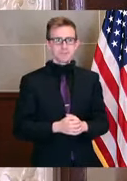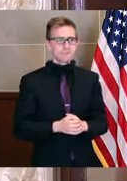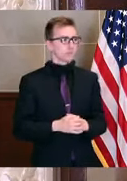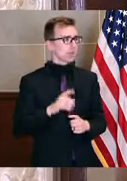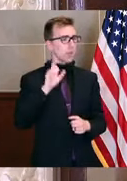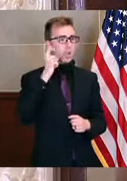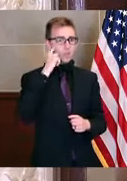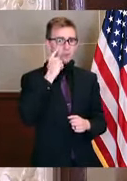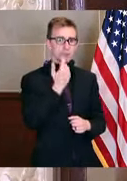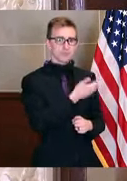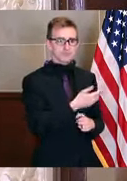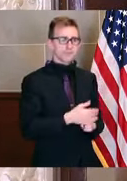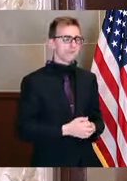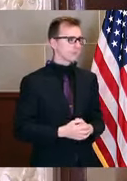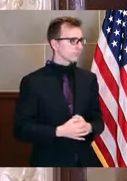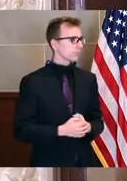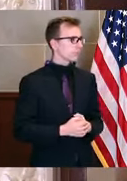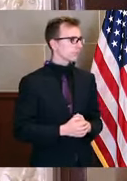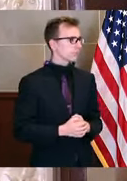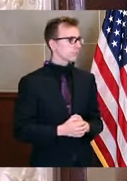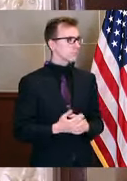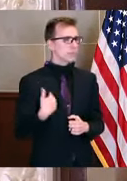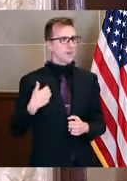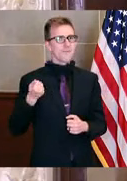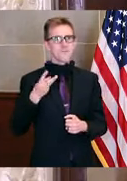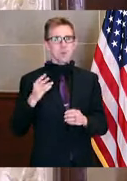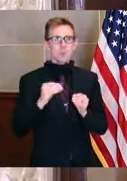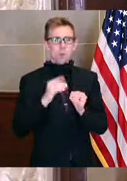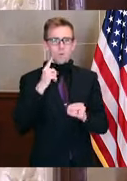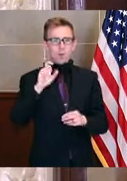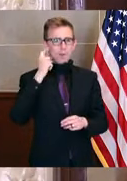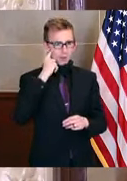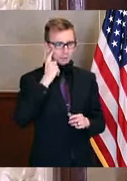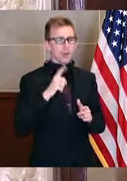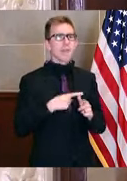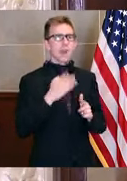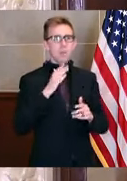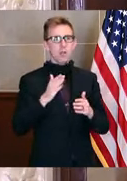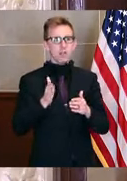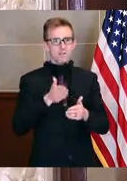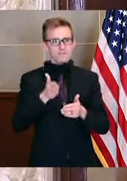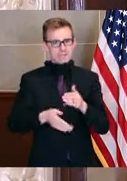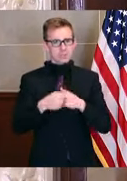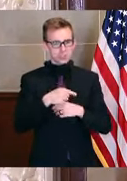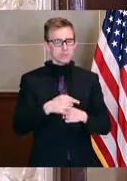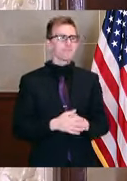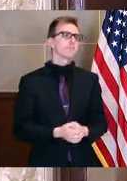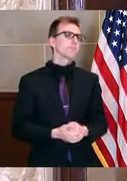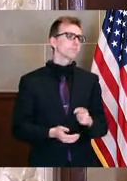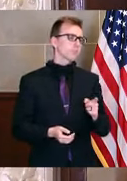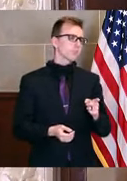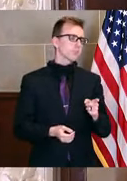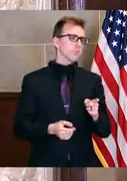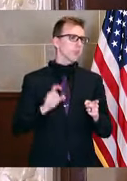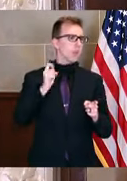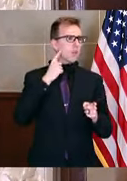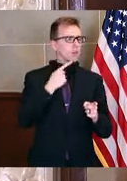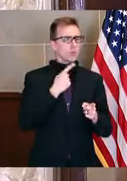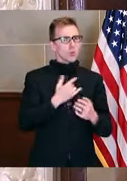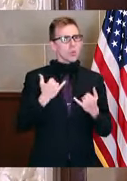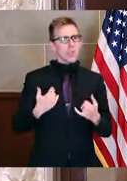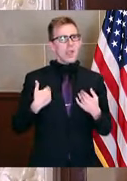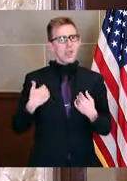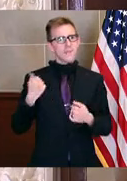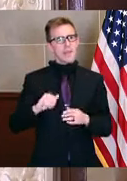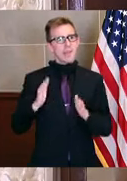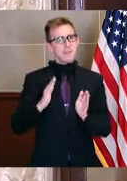All right, Governor Parsons. We have a couple more for Governor Parsons, and we'll . Okay. Governor, do you currently have any